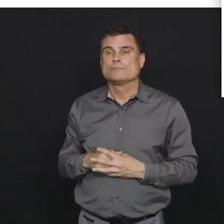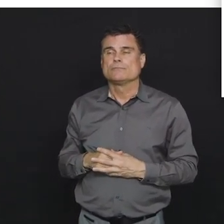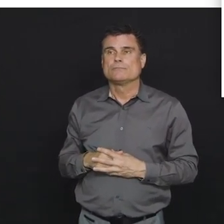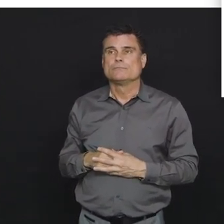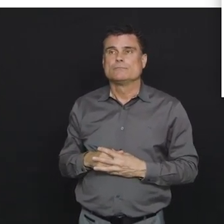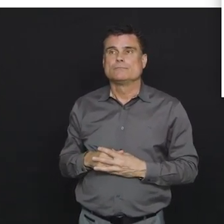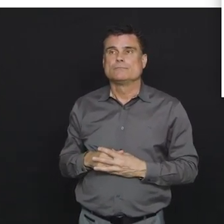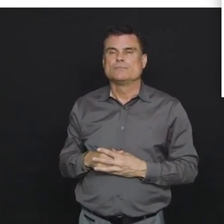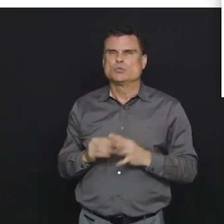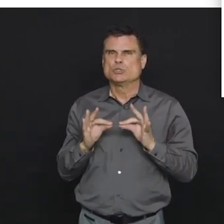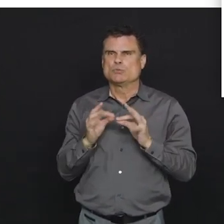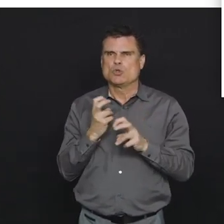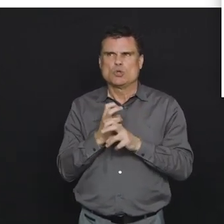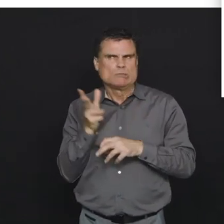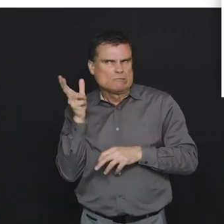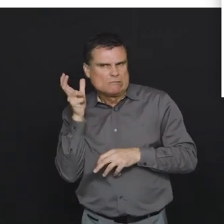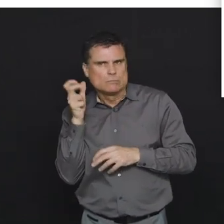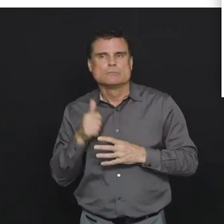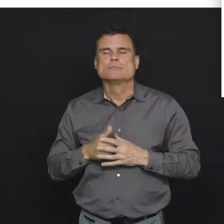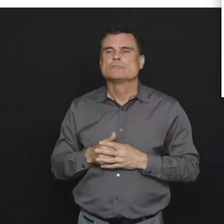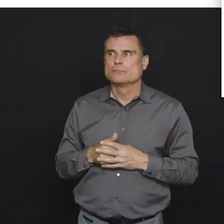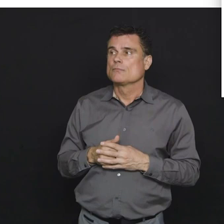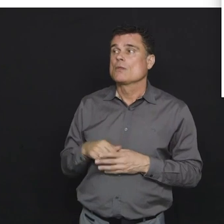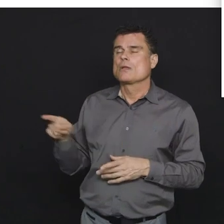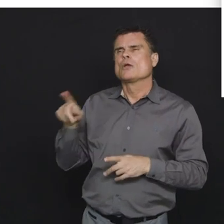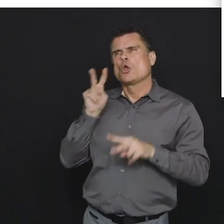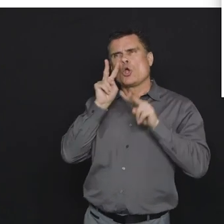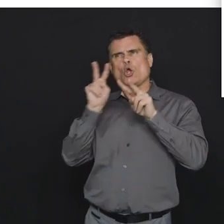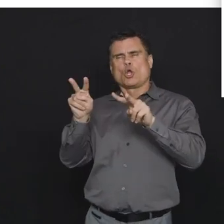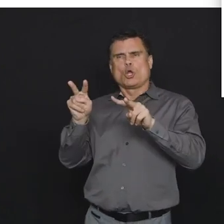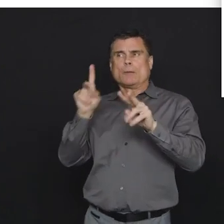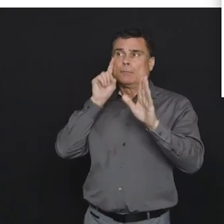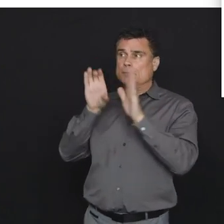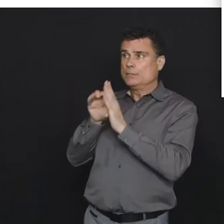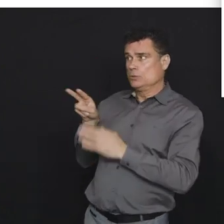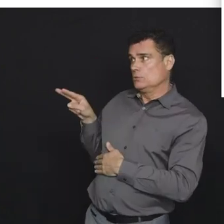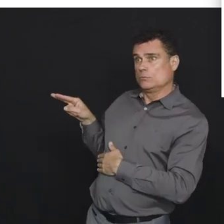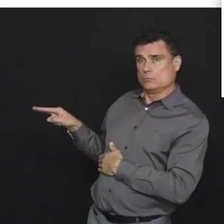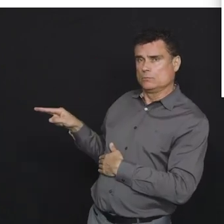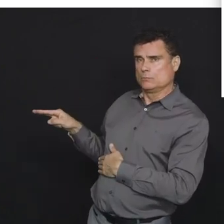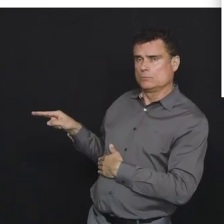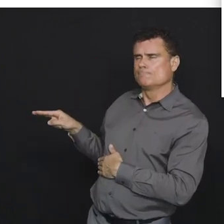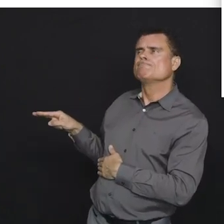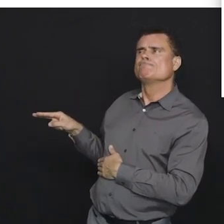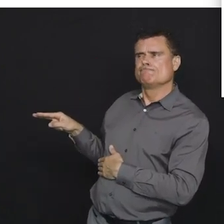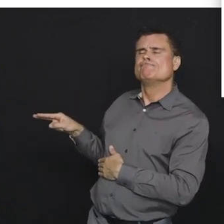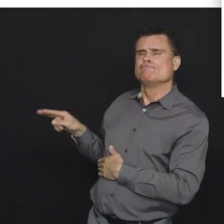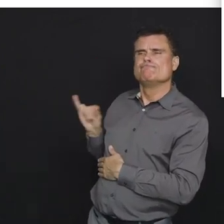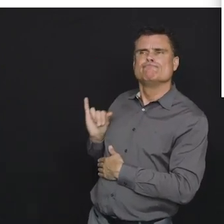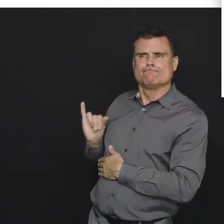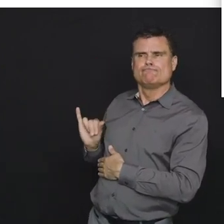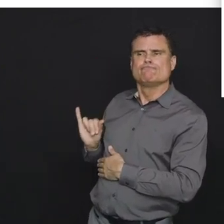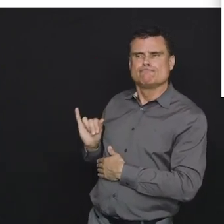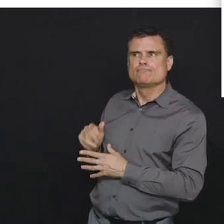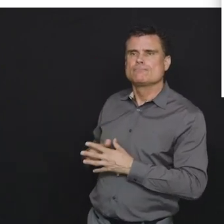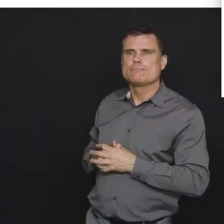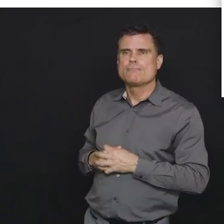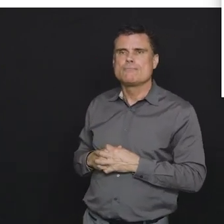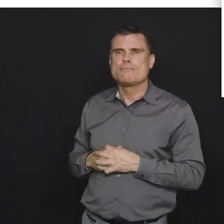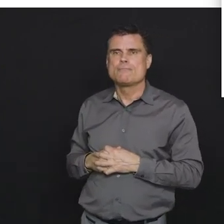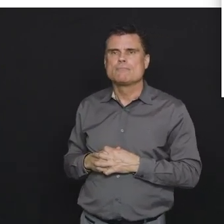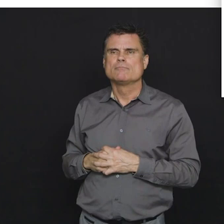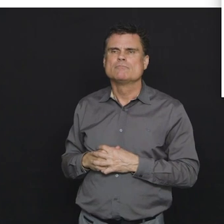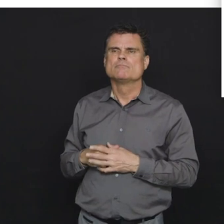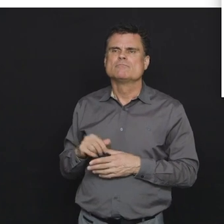capacity and our current capacity with respect to ventilators for critically ill patients. That cohort of patients that will require critical